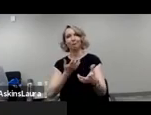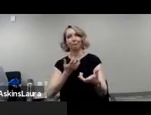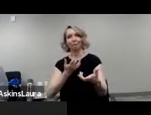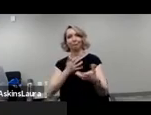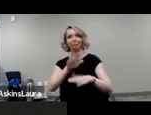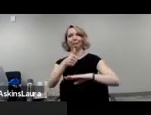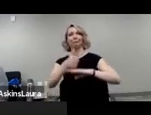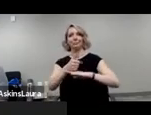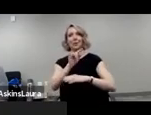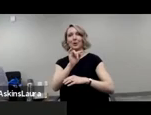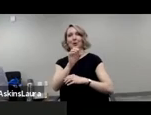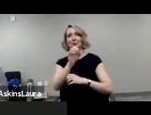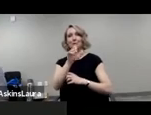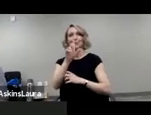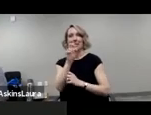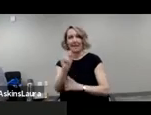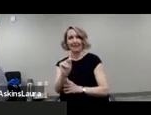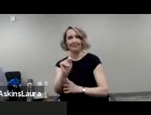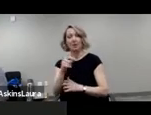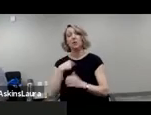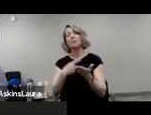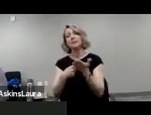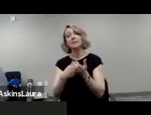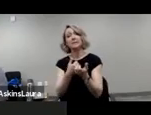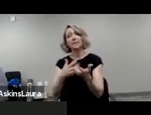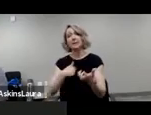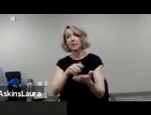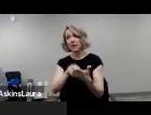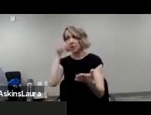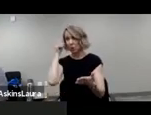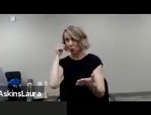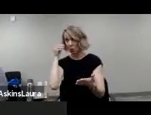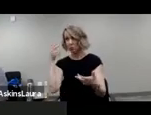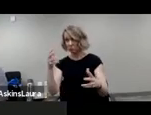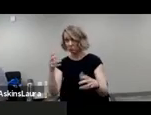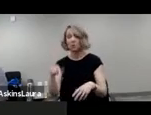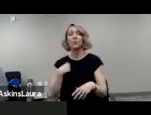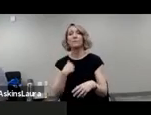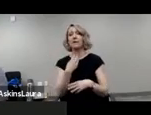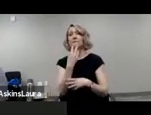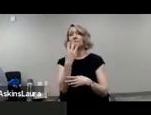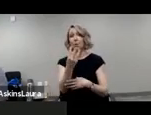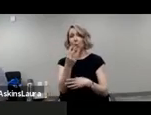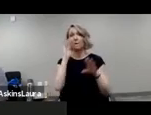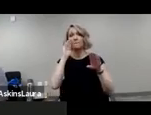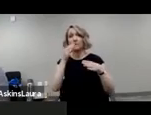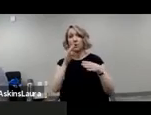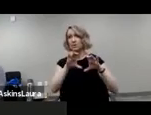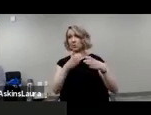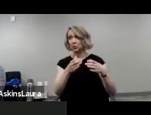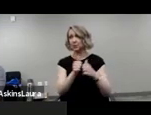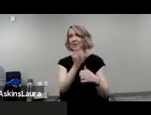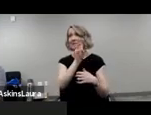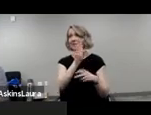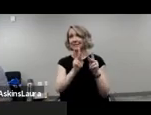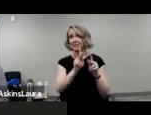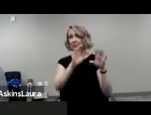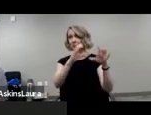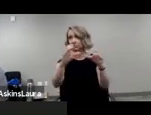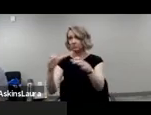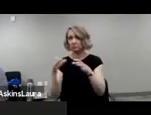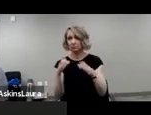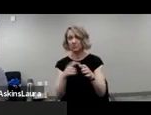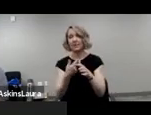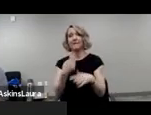through a little bit about what we learned, and we had four focus groups of six people each and four listening